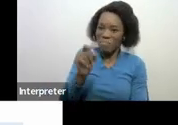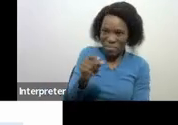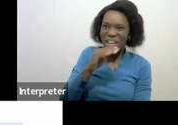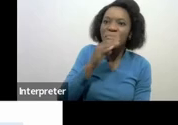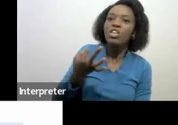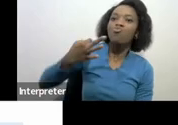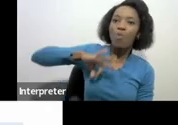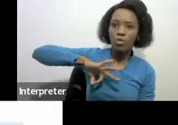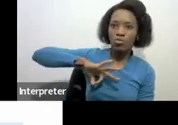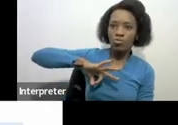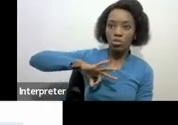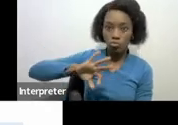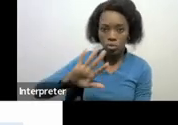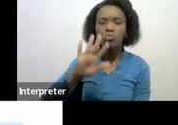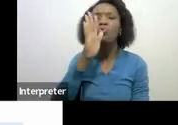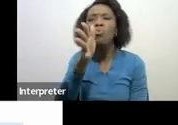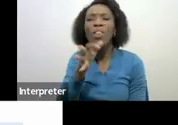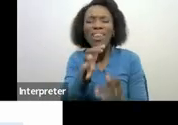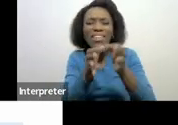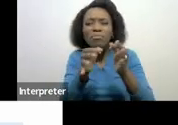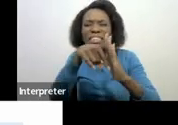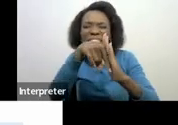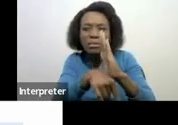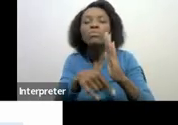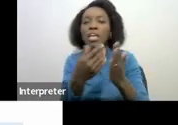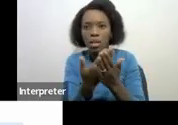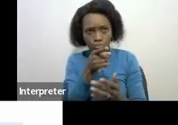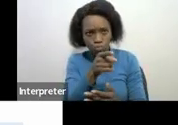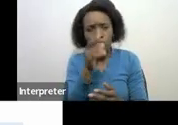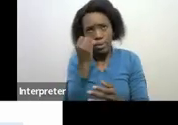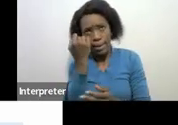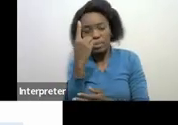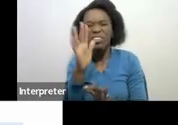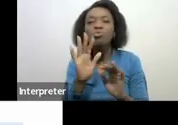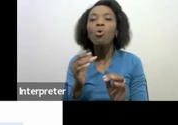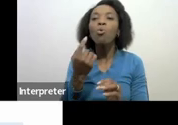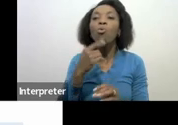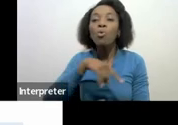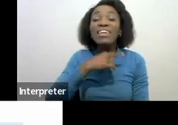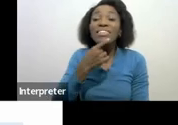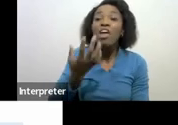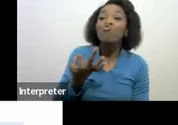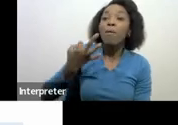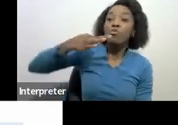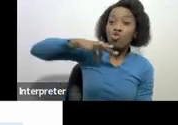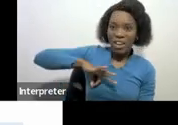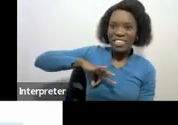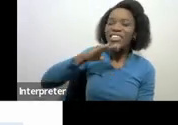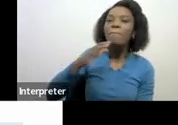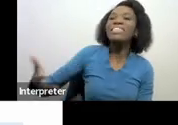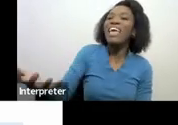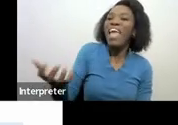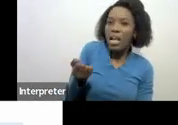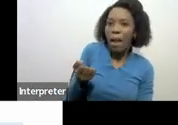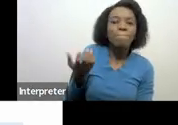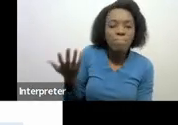bit deeper or just try to explain it for you for your understanding. When we talk of remuneration, we talk of income. It might be of